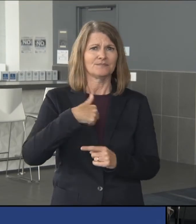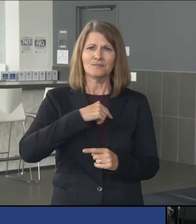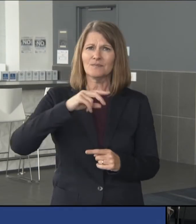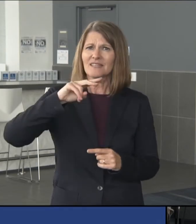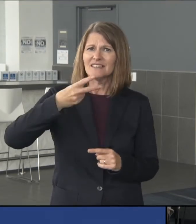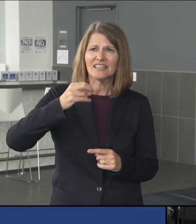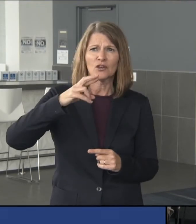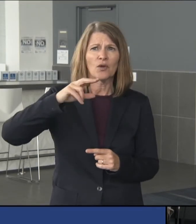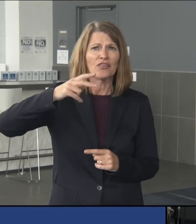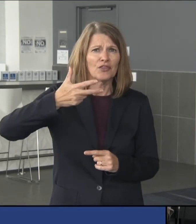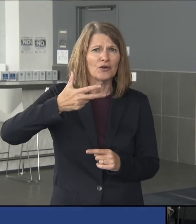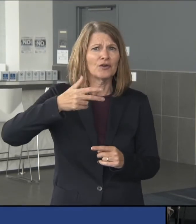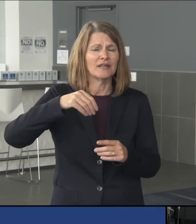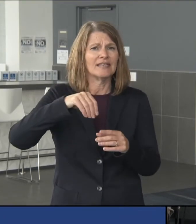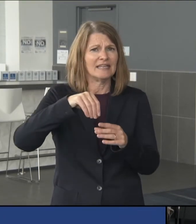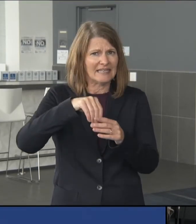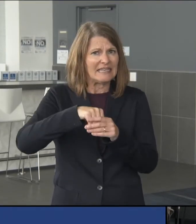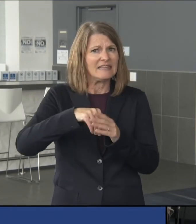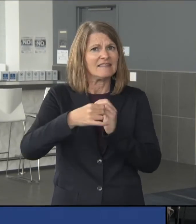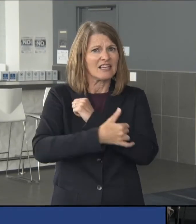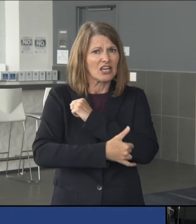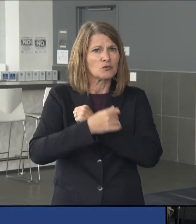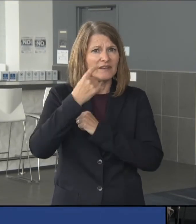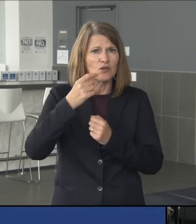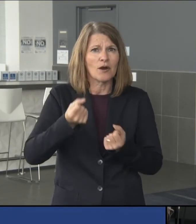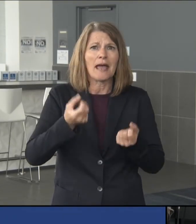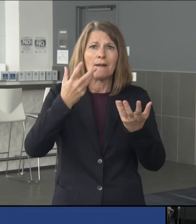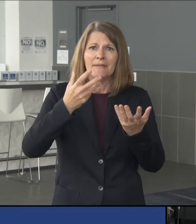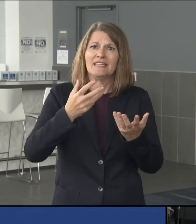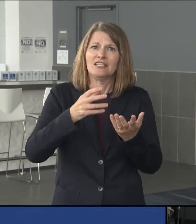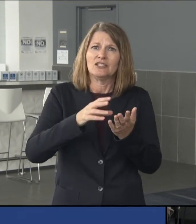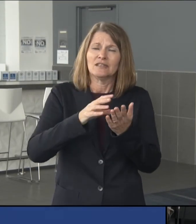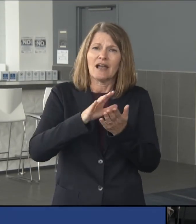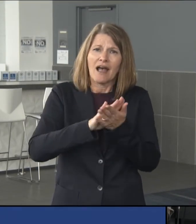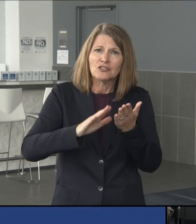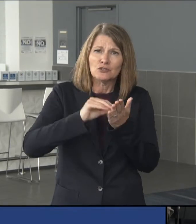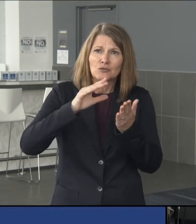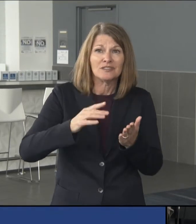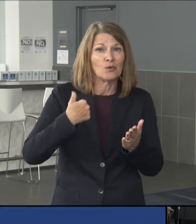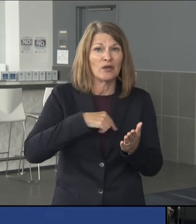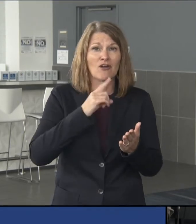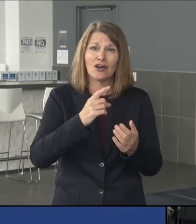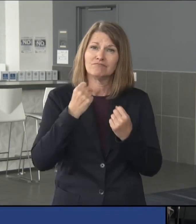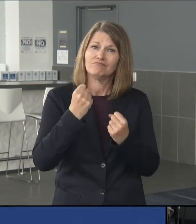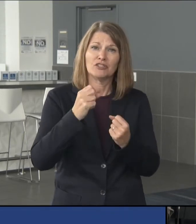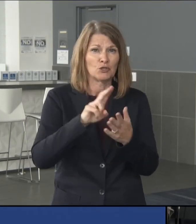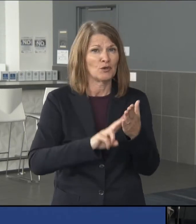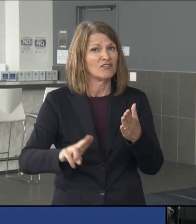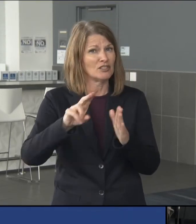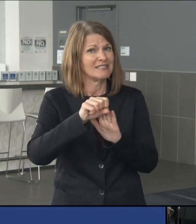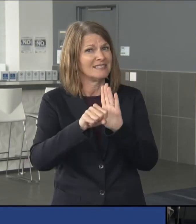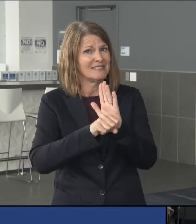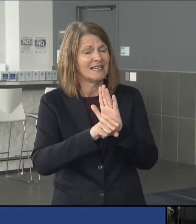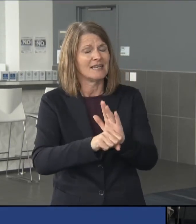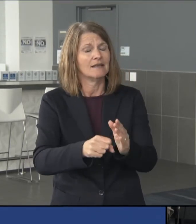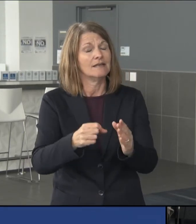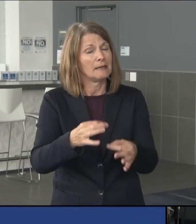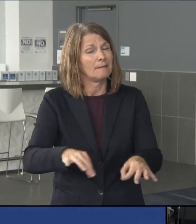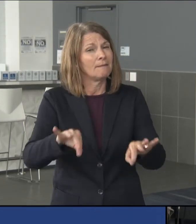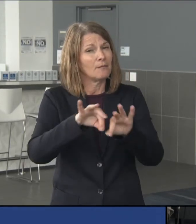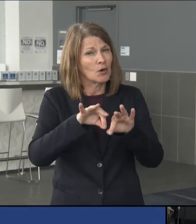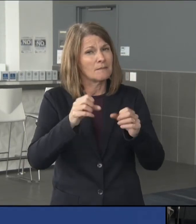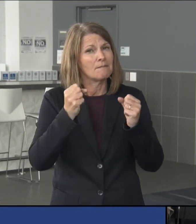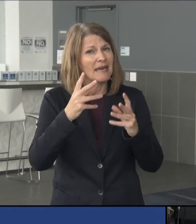country in terms of the number of seats in higher education. So we're a university state. And it's really important here. There are a lot of people who come to